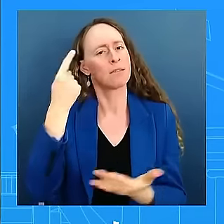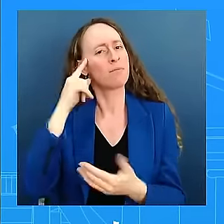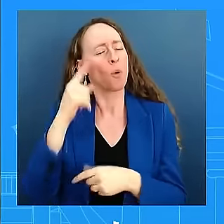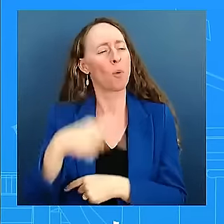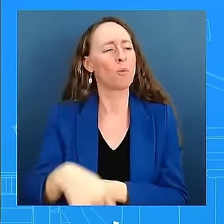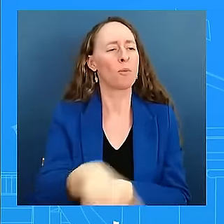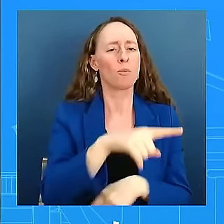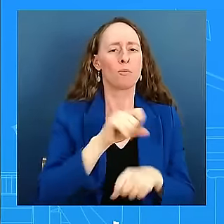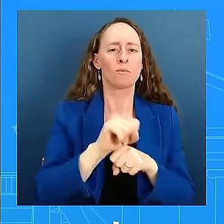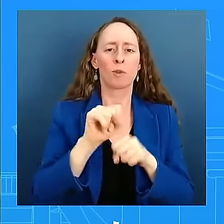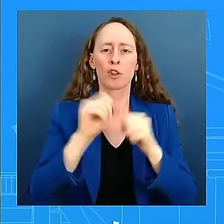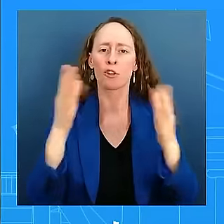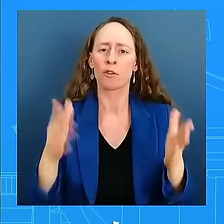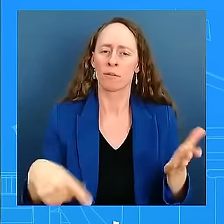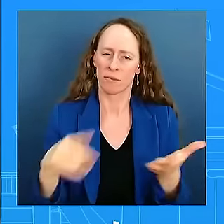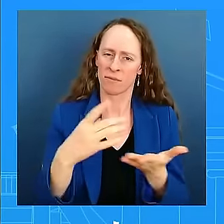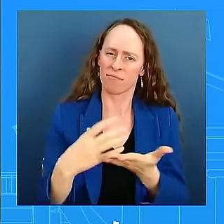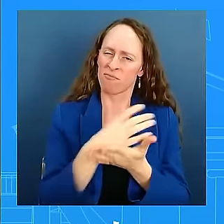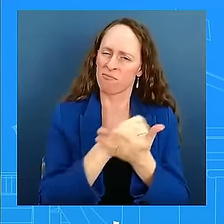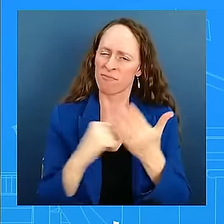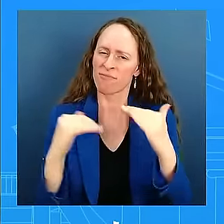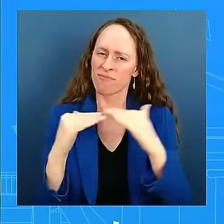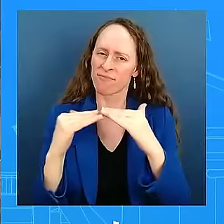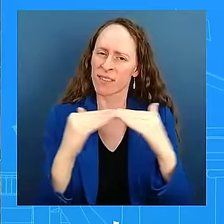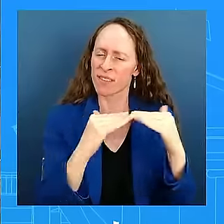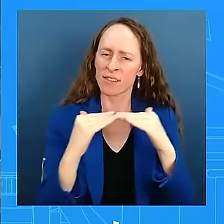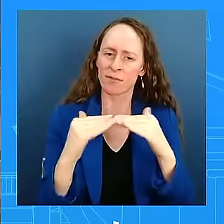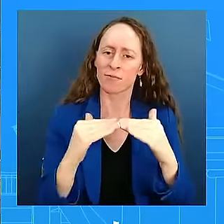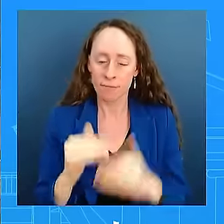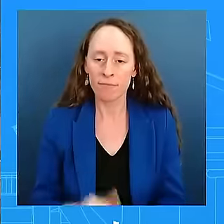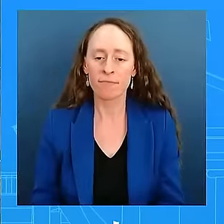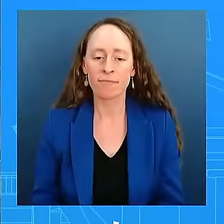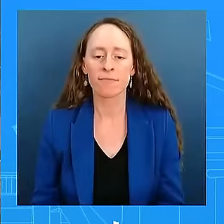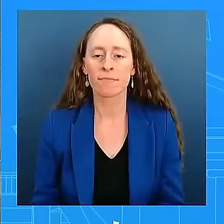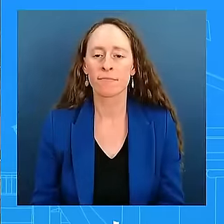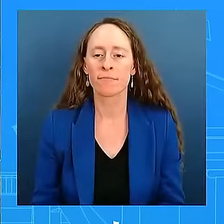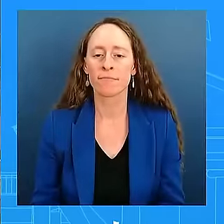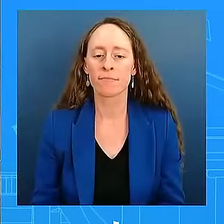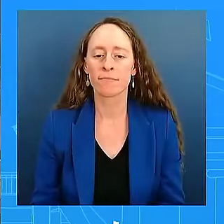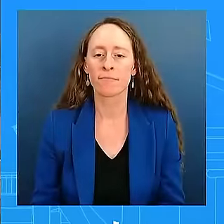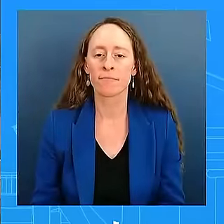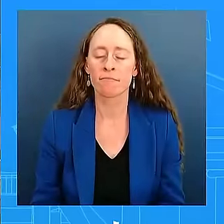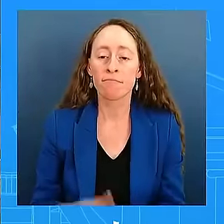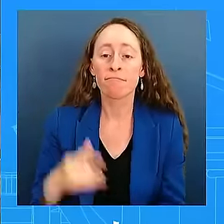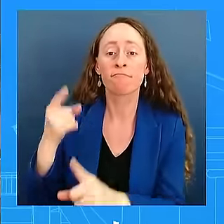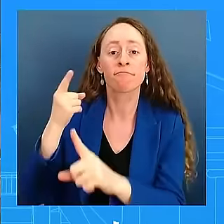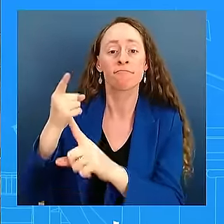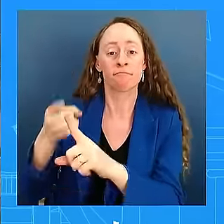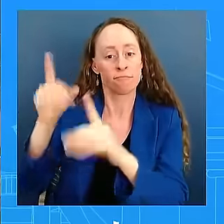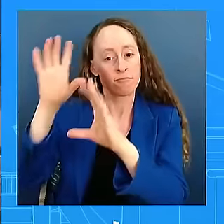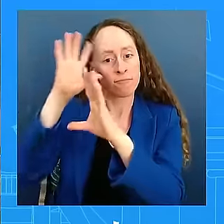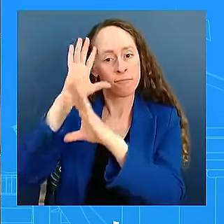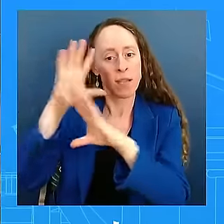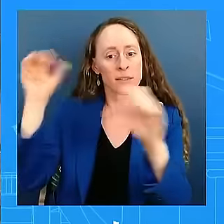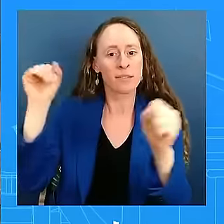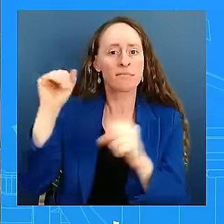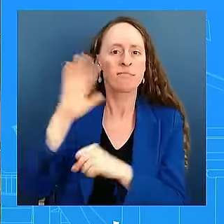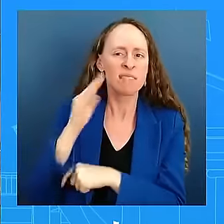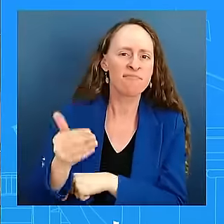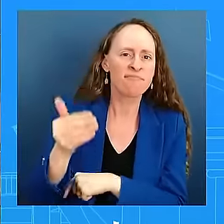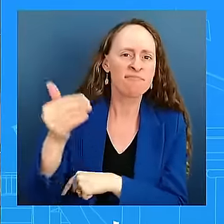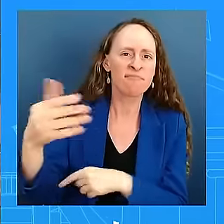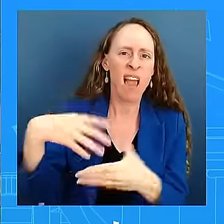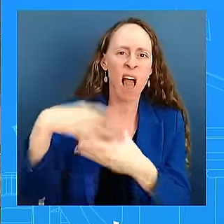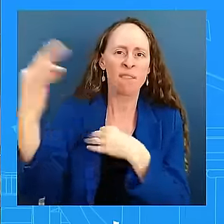upcoming foreign travel, you mentioned that the trip that Biden is going to Germany